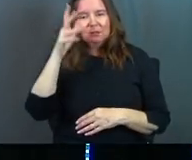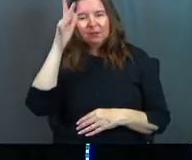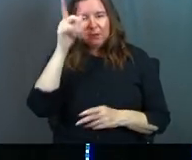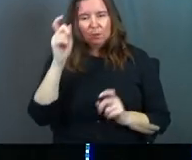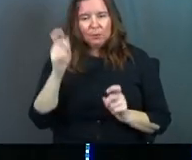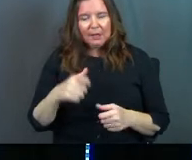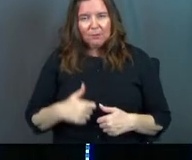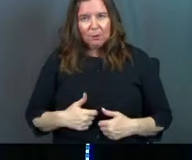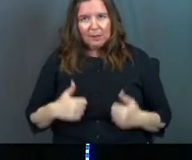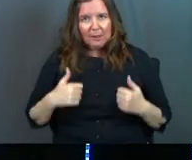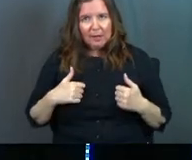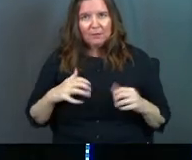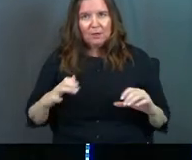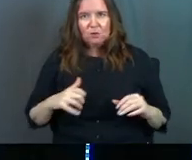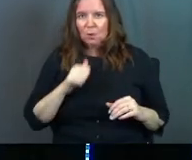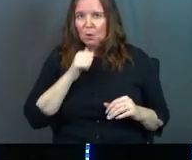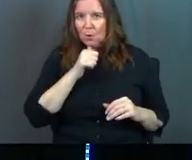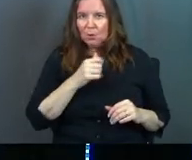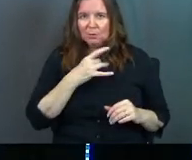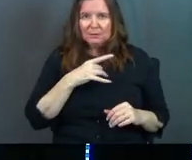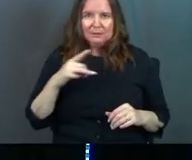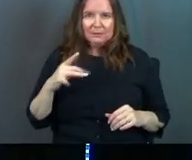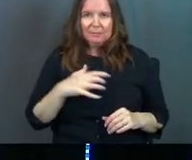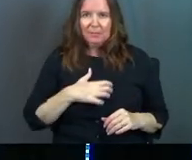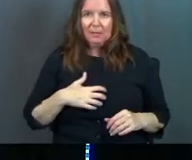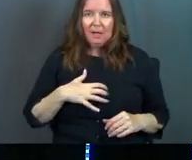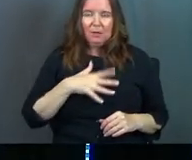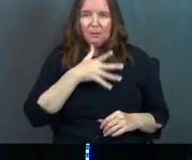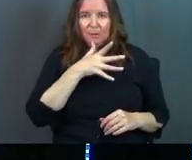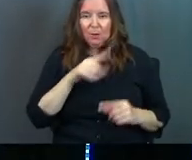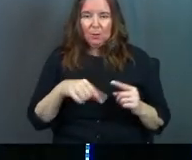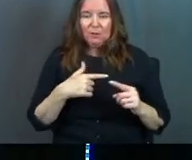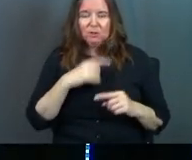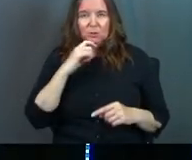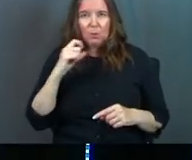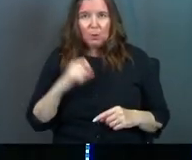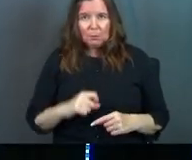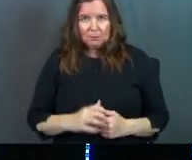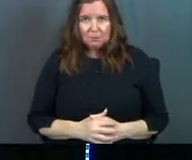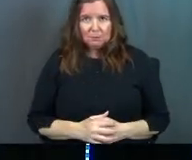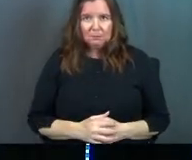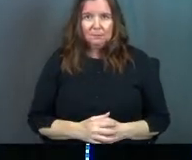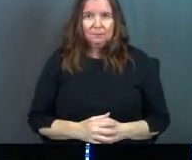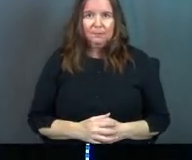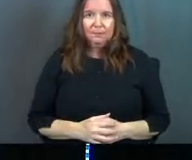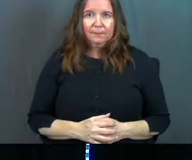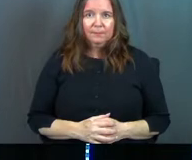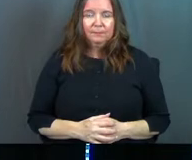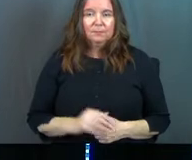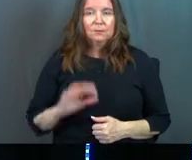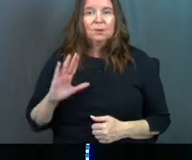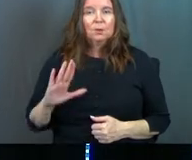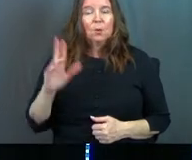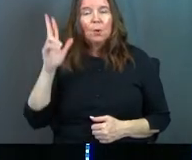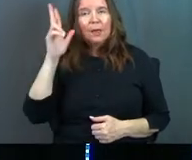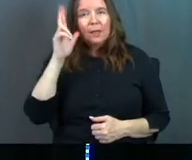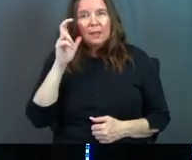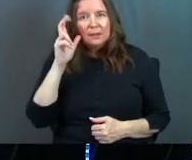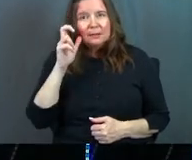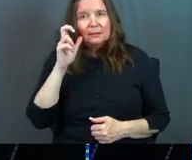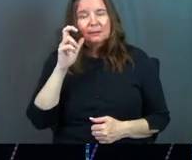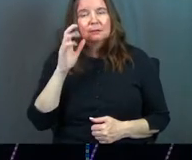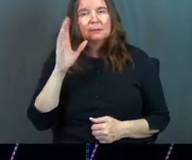who gave you life and do not despise your mother when she is old. You're, you're listening.